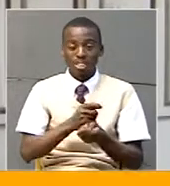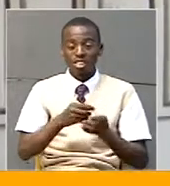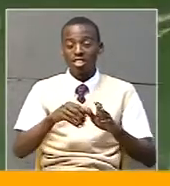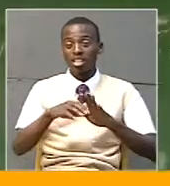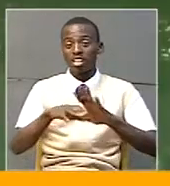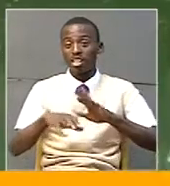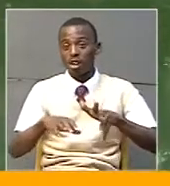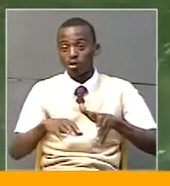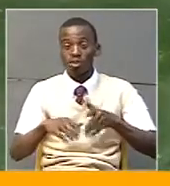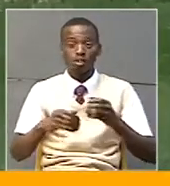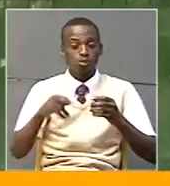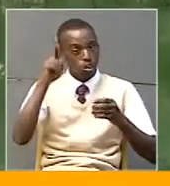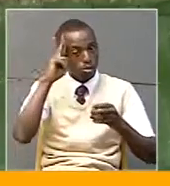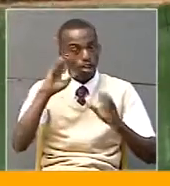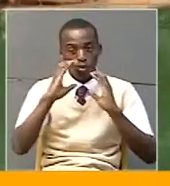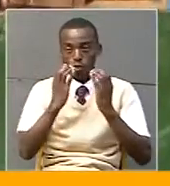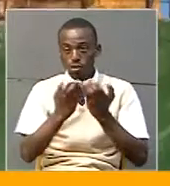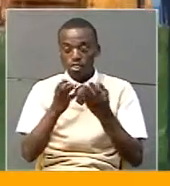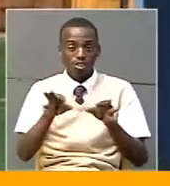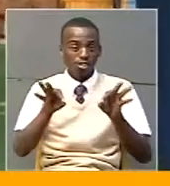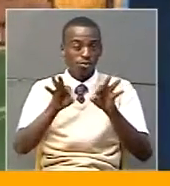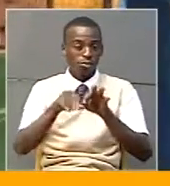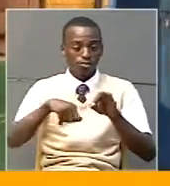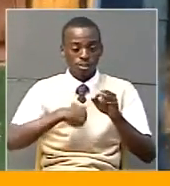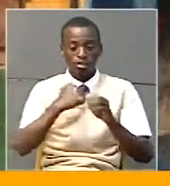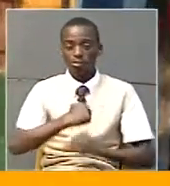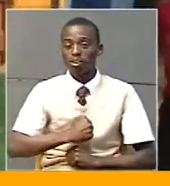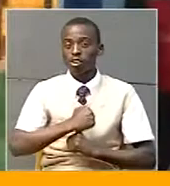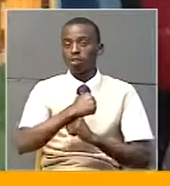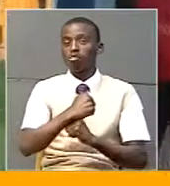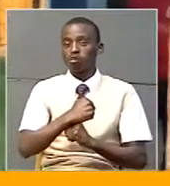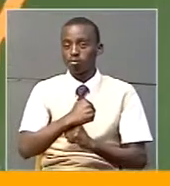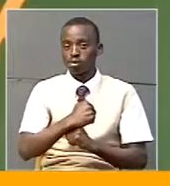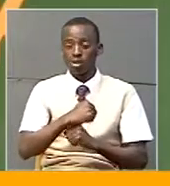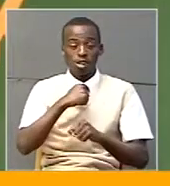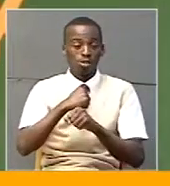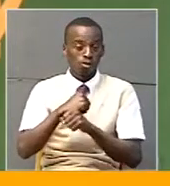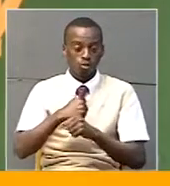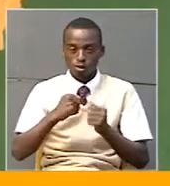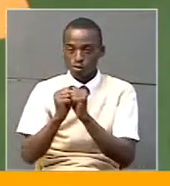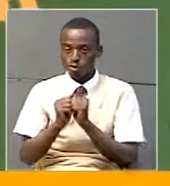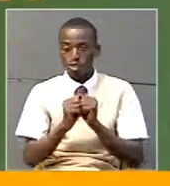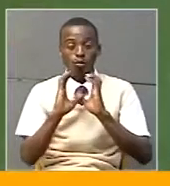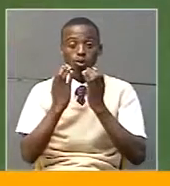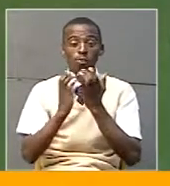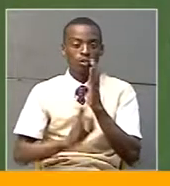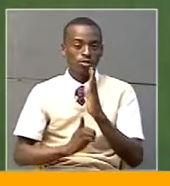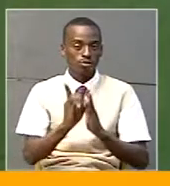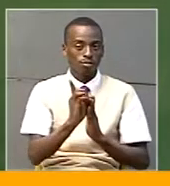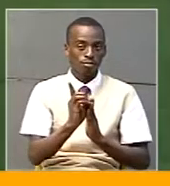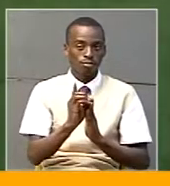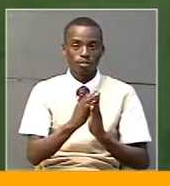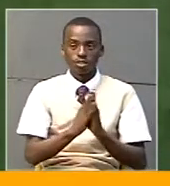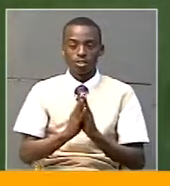of the district will keep reminding communities the importance of self-help, diligence and cooperation for collective development. Bernard